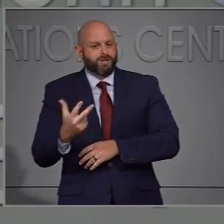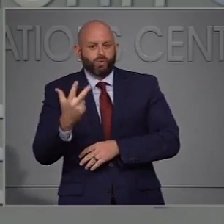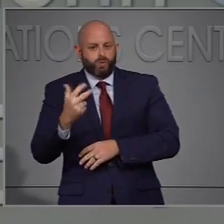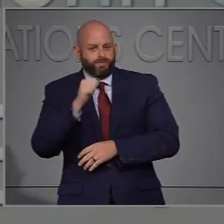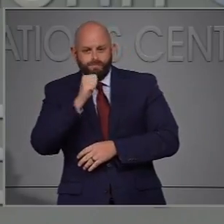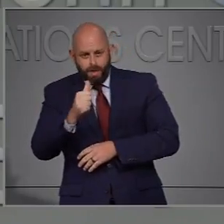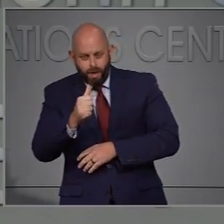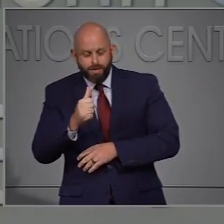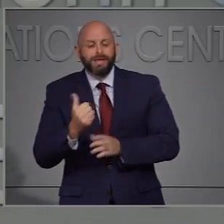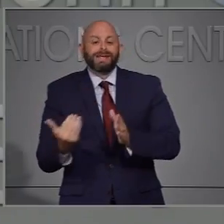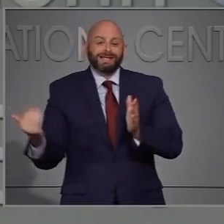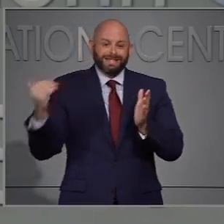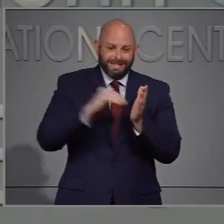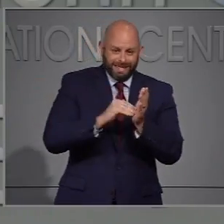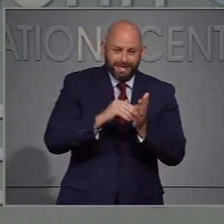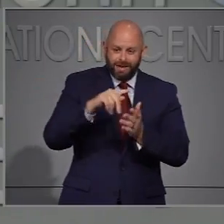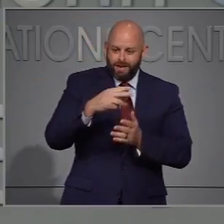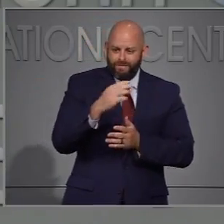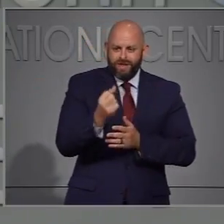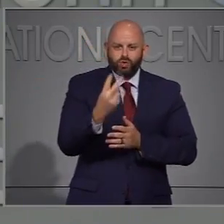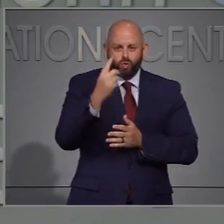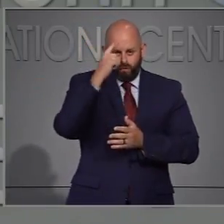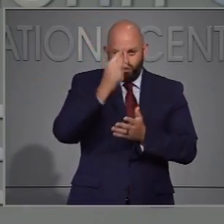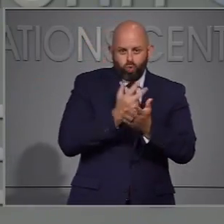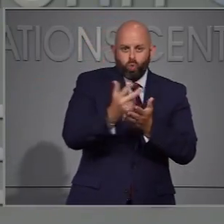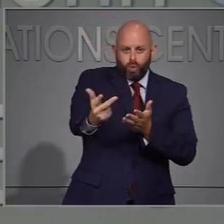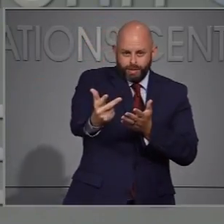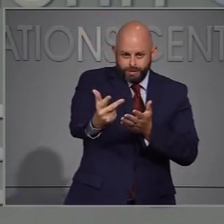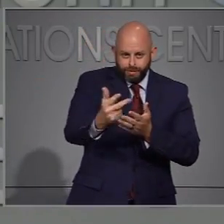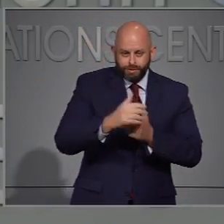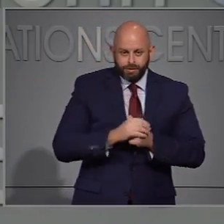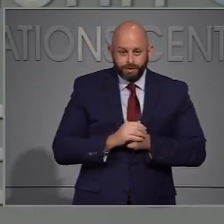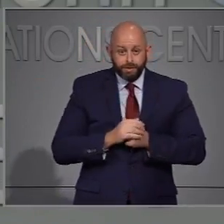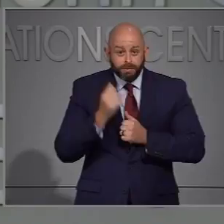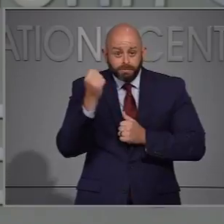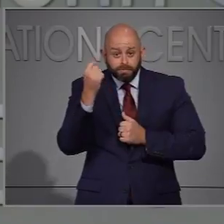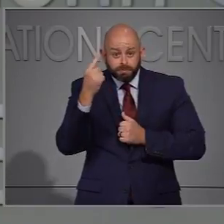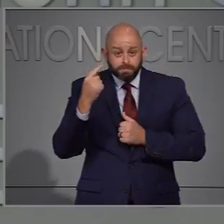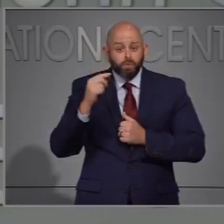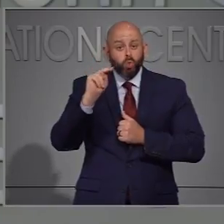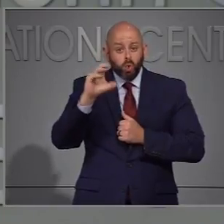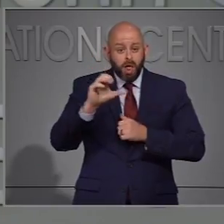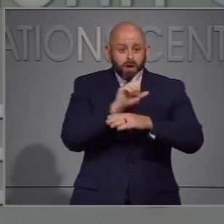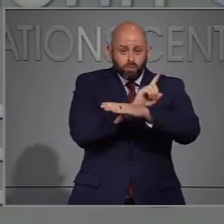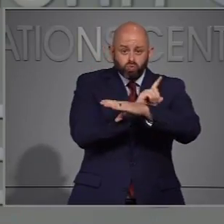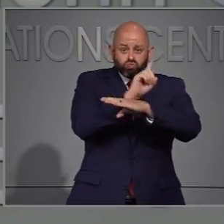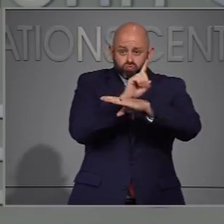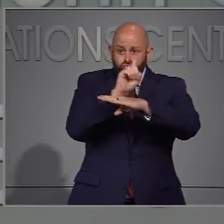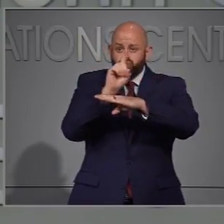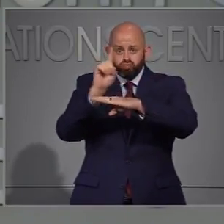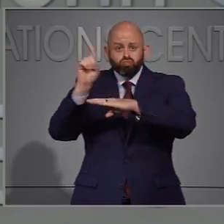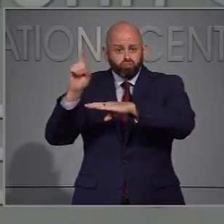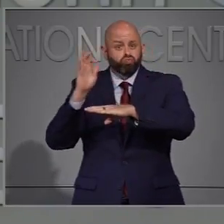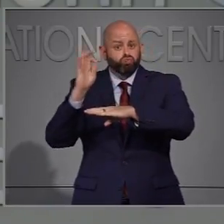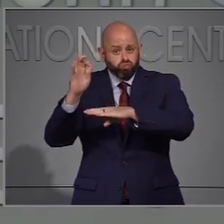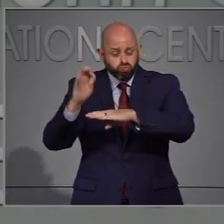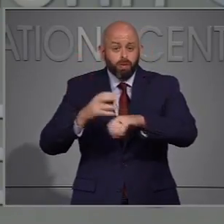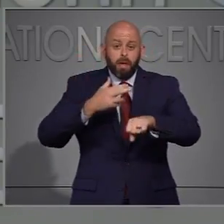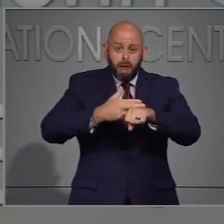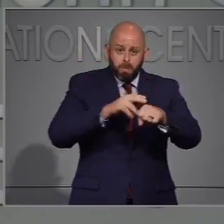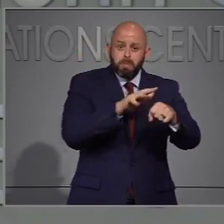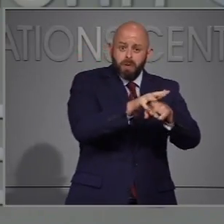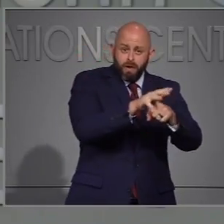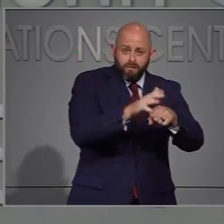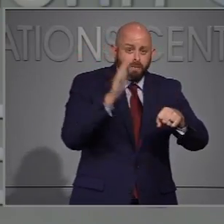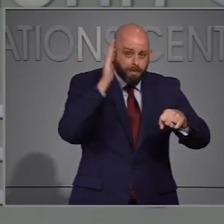Now our virus trends are not spiking like some other states. We have hospital capacity and our percent positive is still